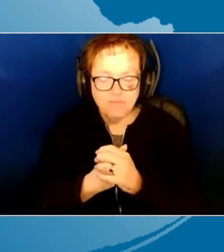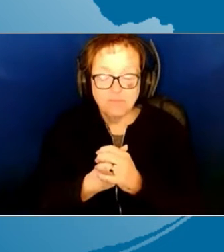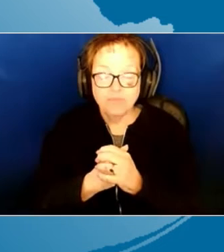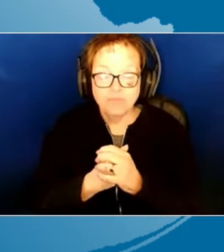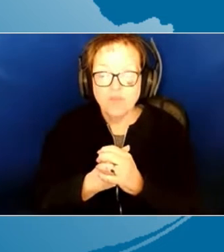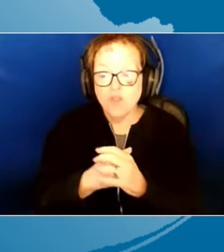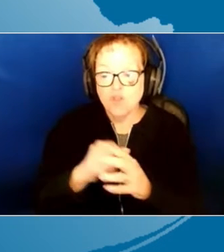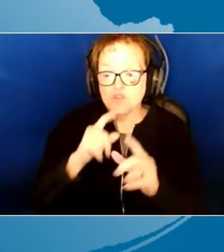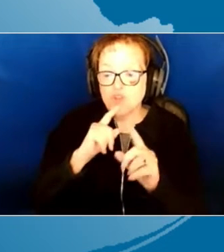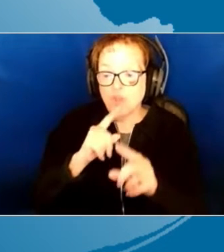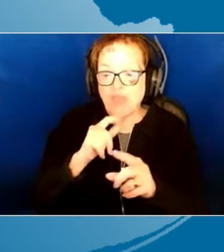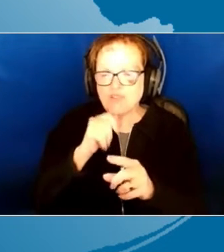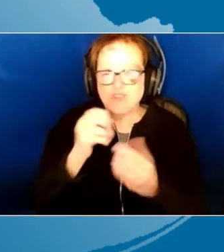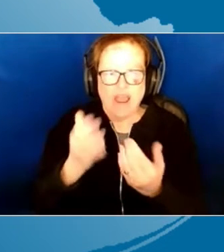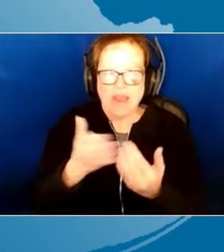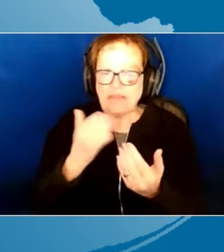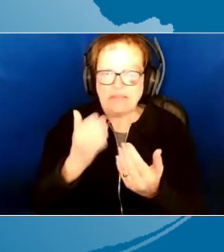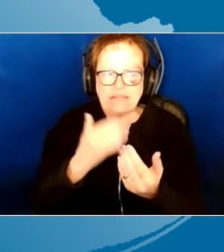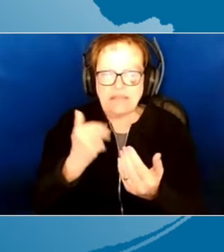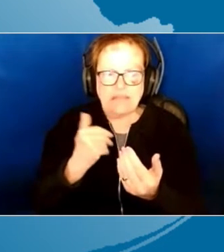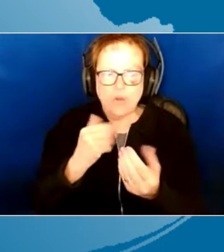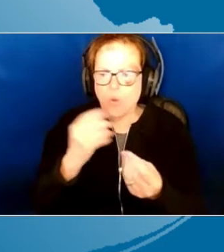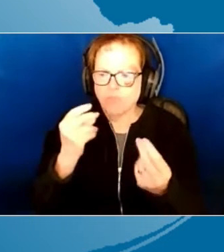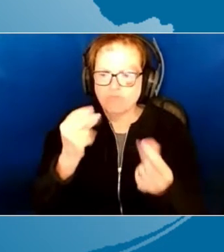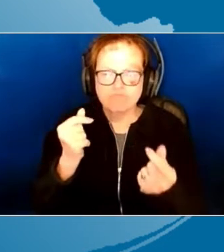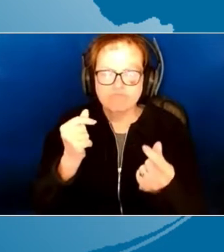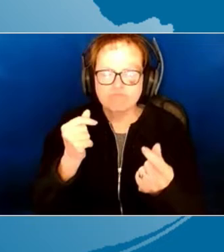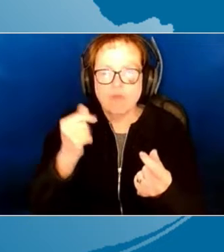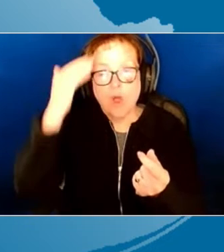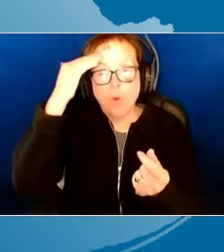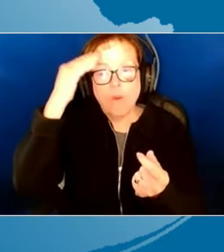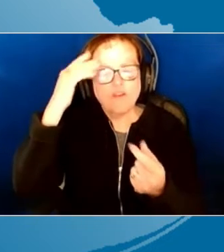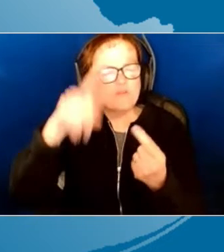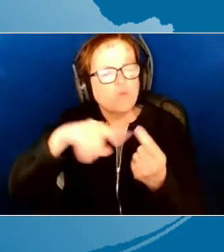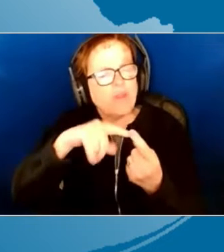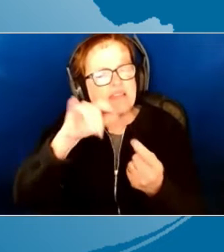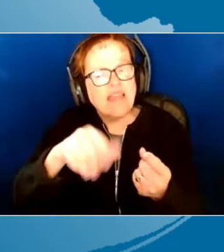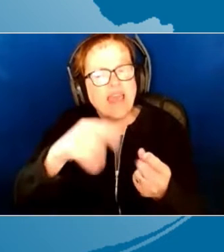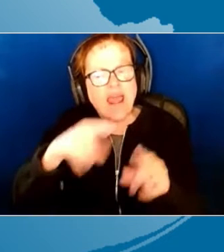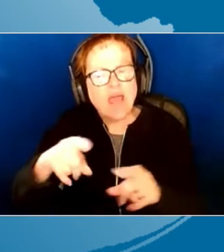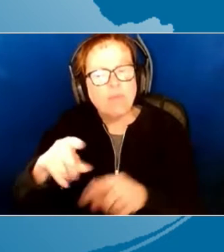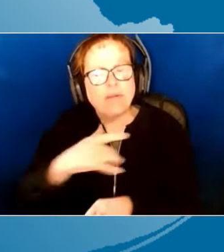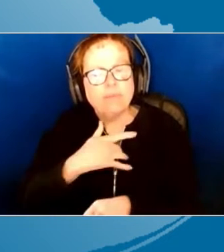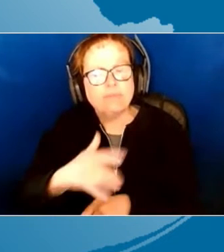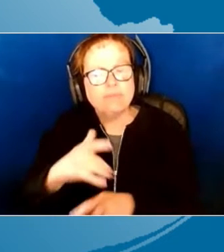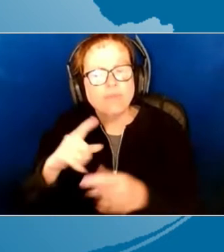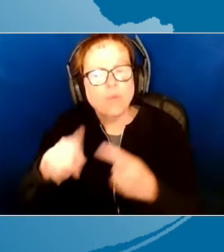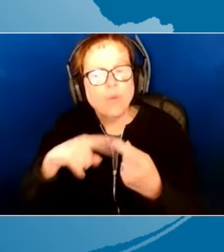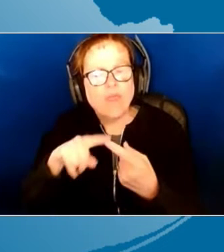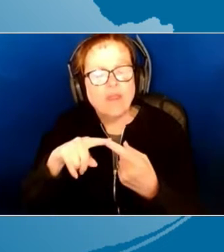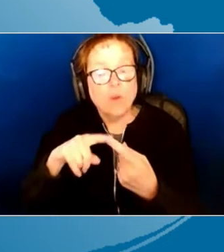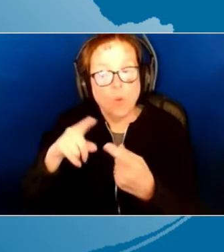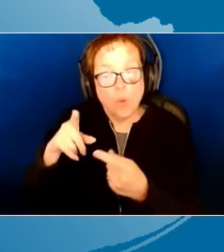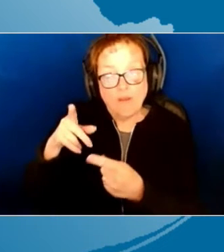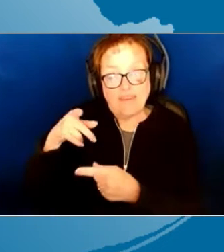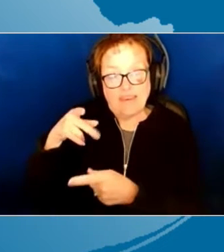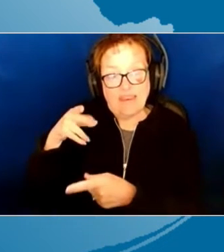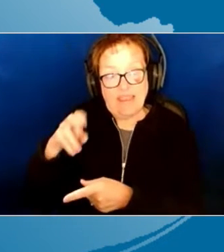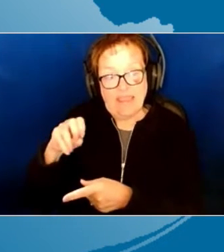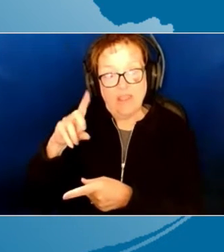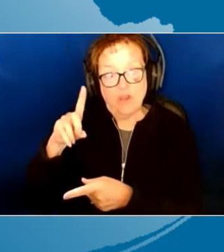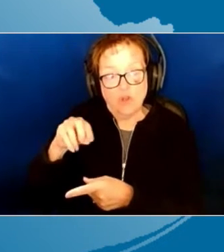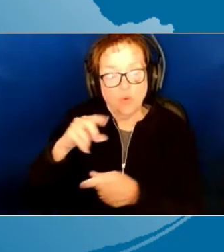answer's not readily apparent. Awareness questions are like, when does that happen? What does he do? What do you do?